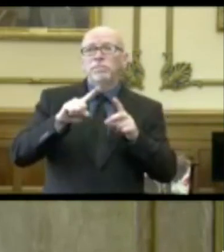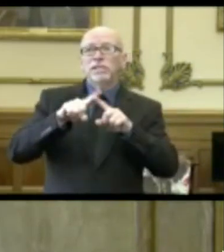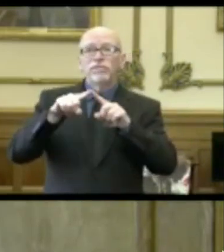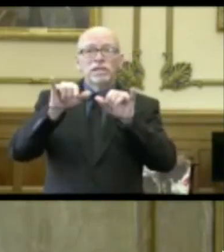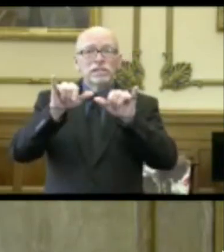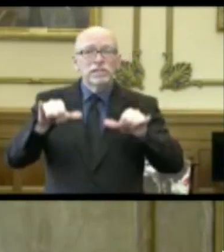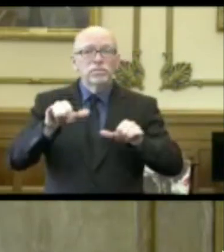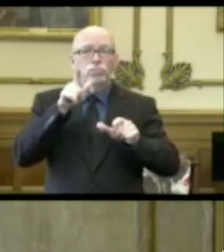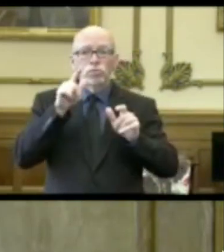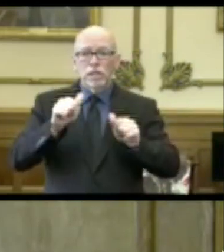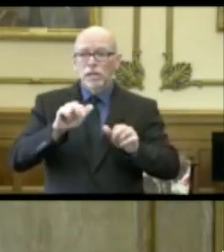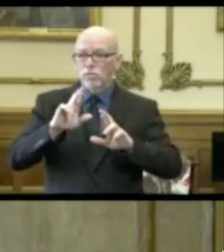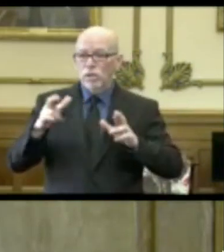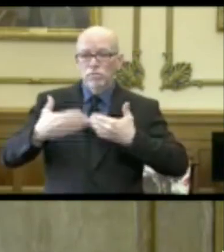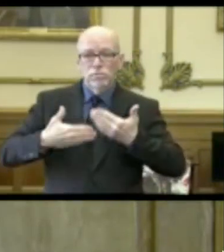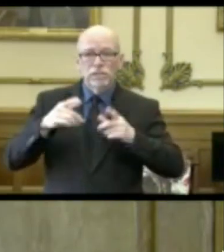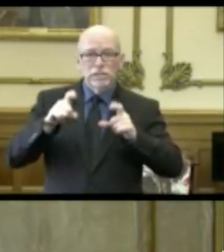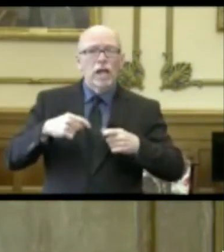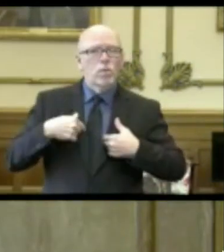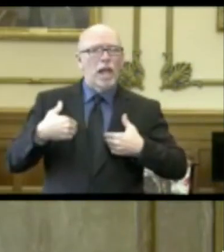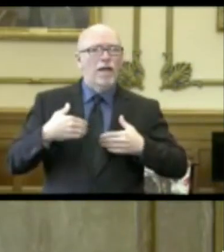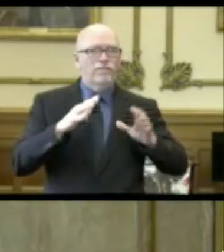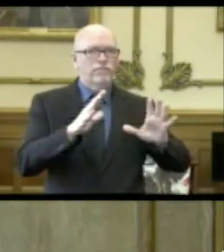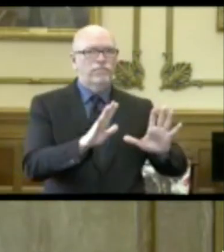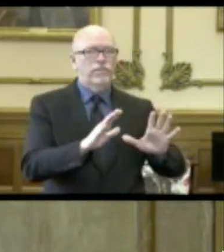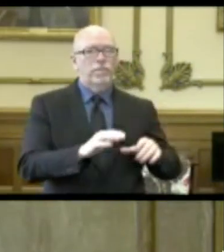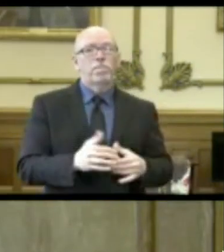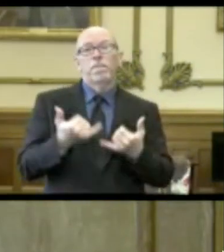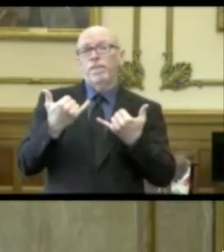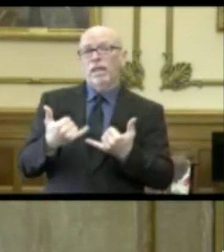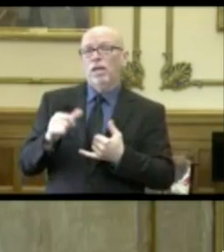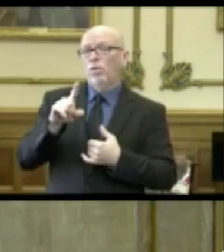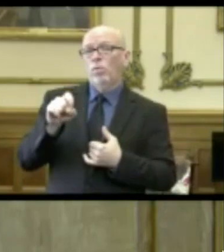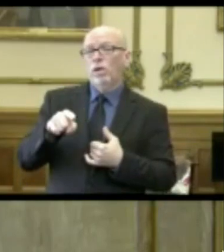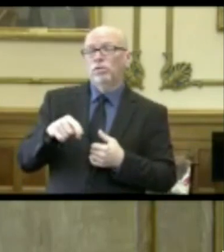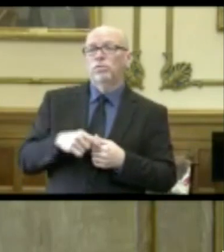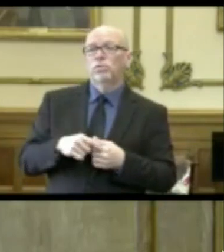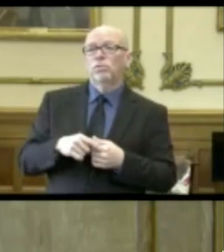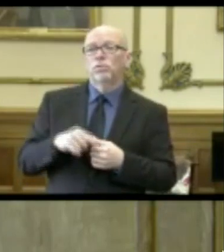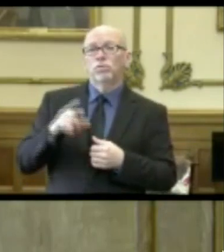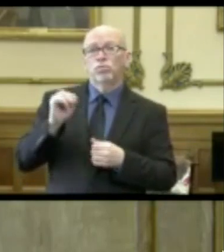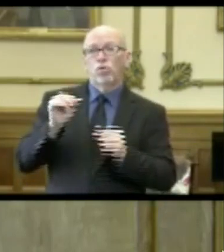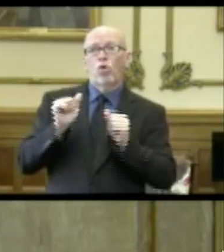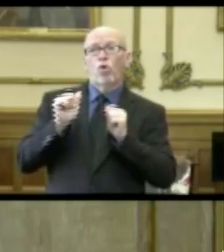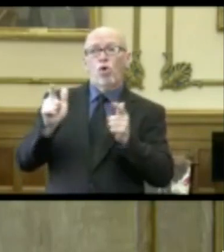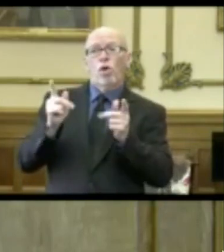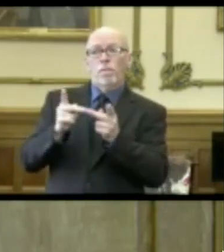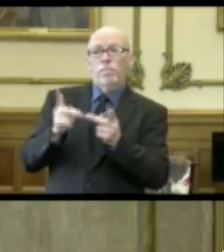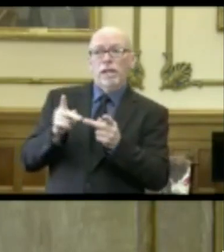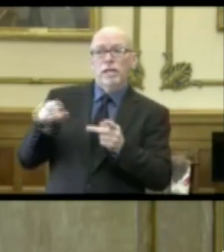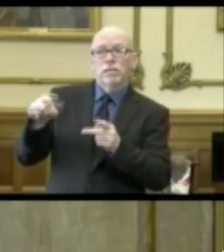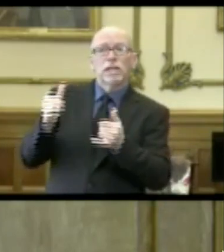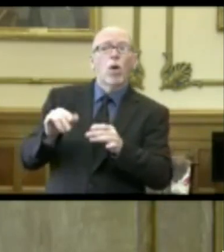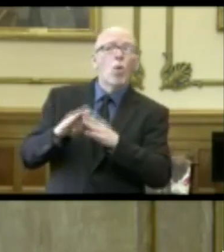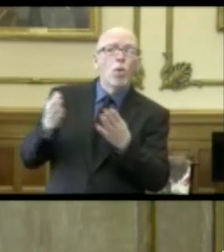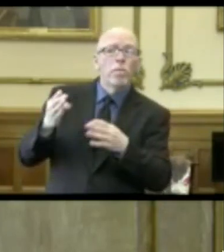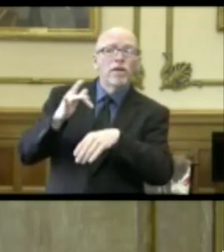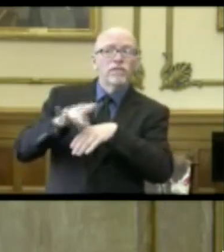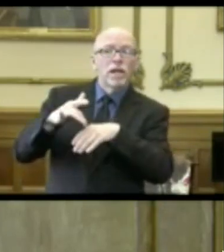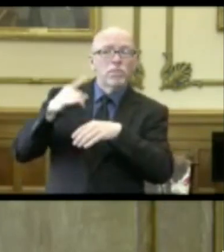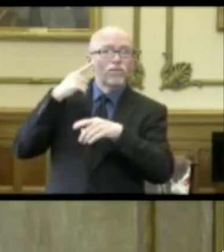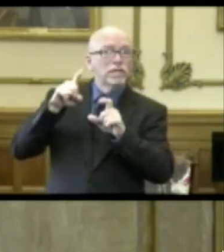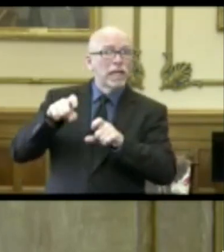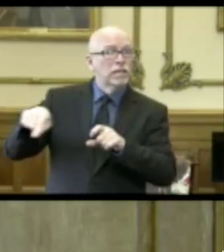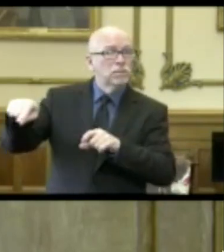and willing to do the testing, we have that. Now the question is, do all the places that are open and available to